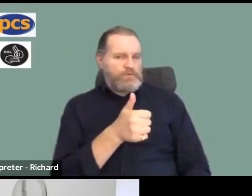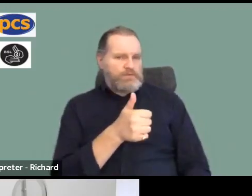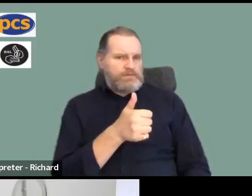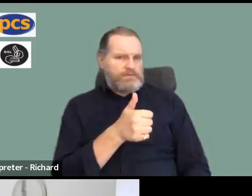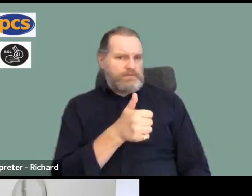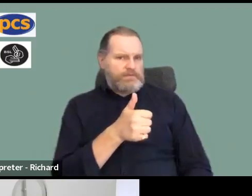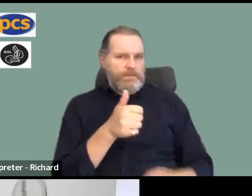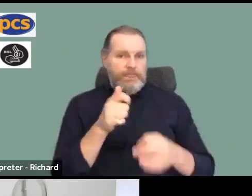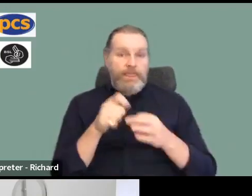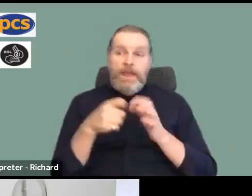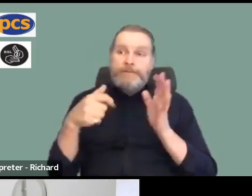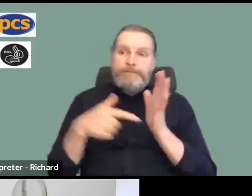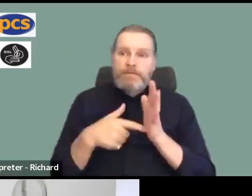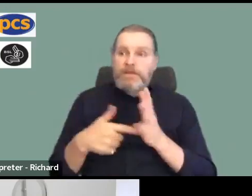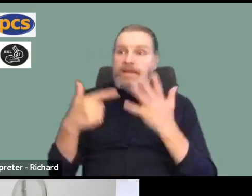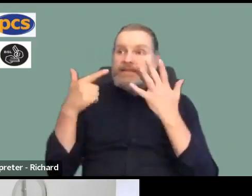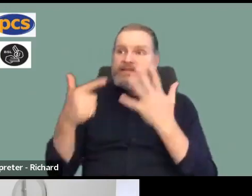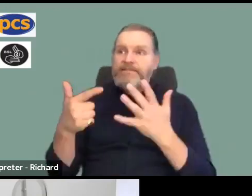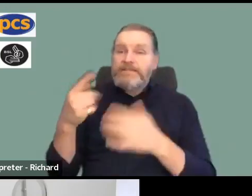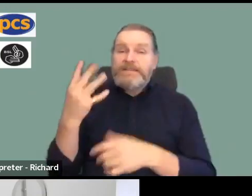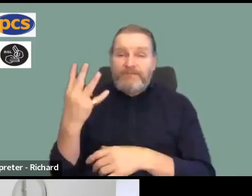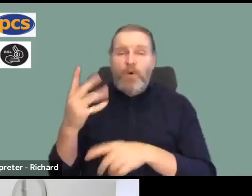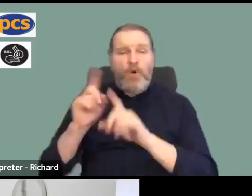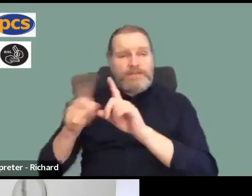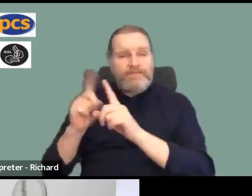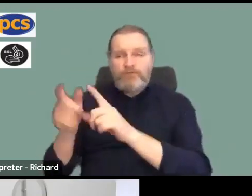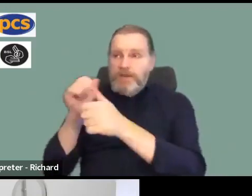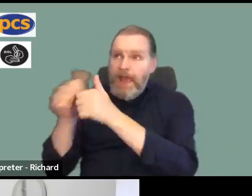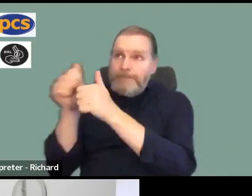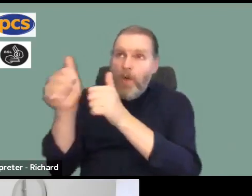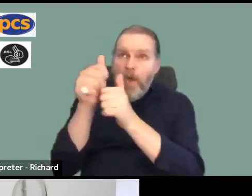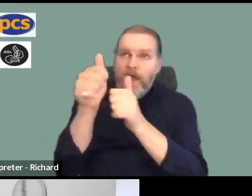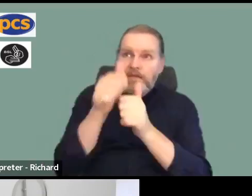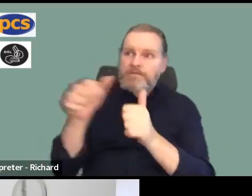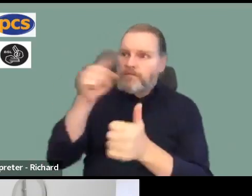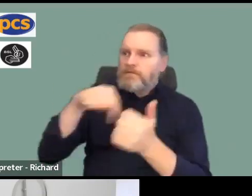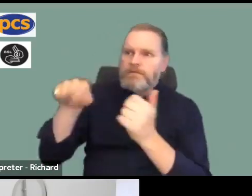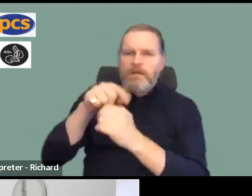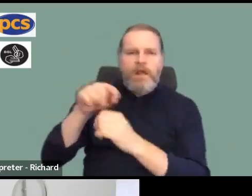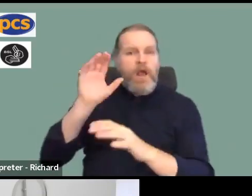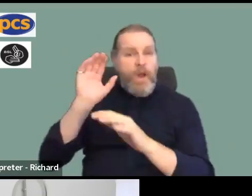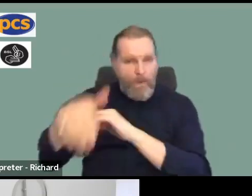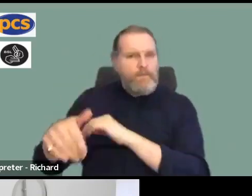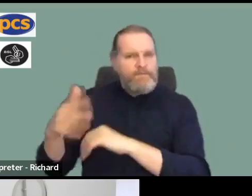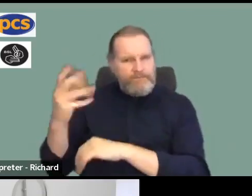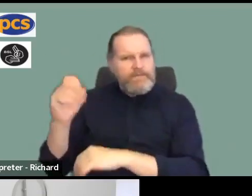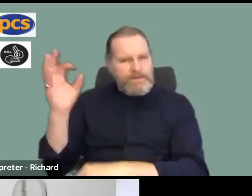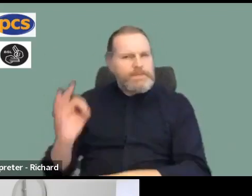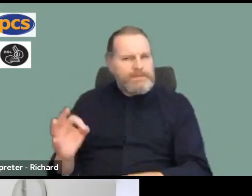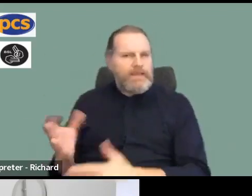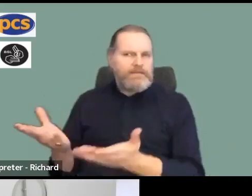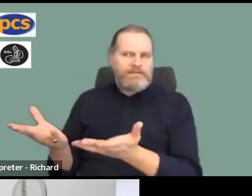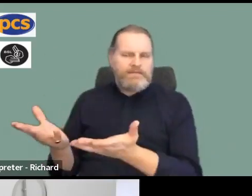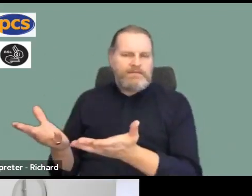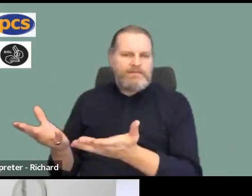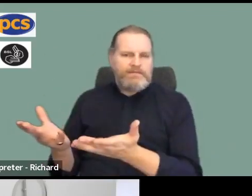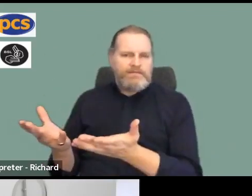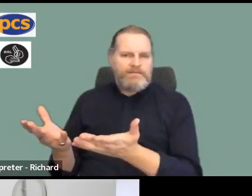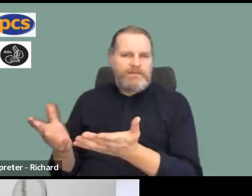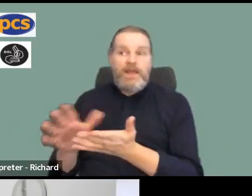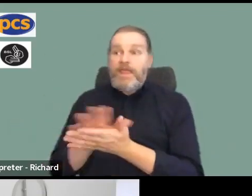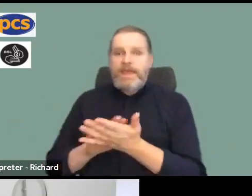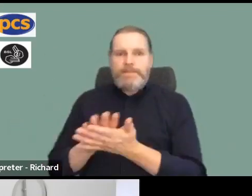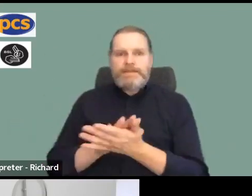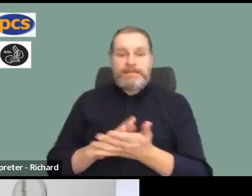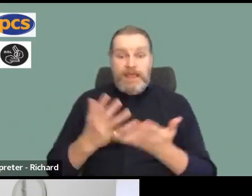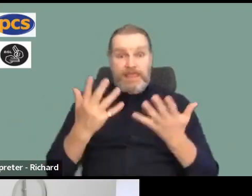because 74 different employers smashed the 50% and 100 more got very close. So it's given us a lot of information that makes us confident that